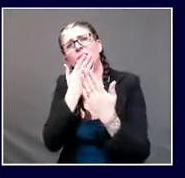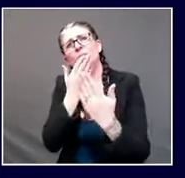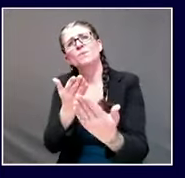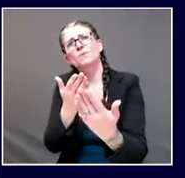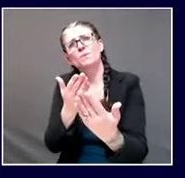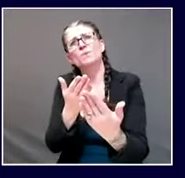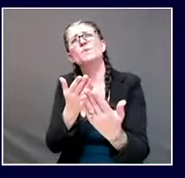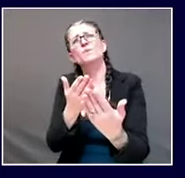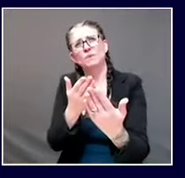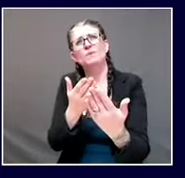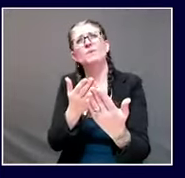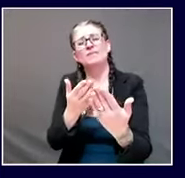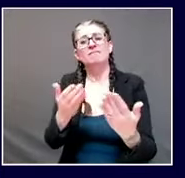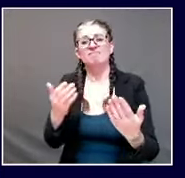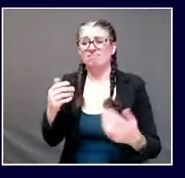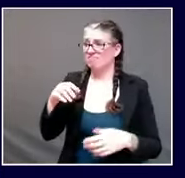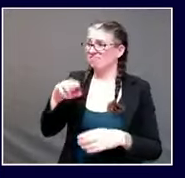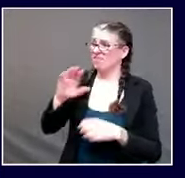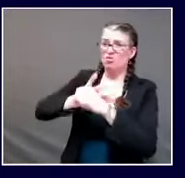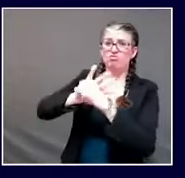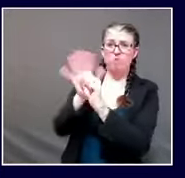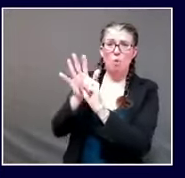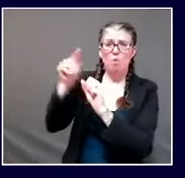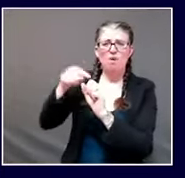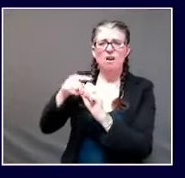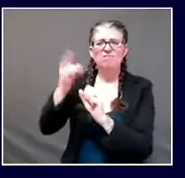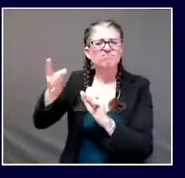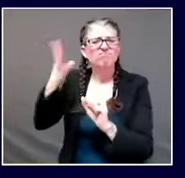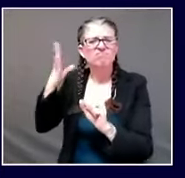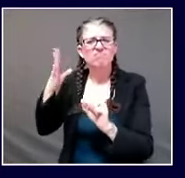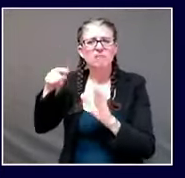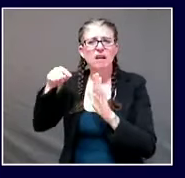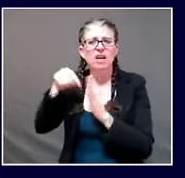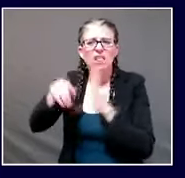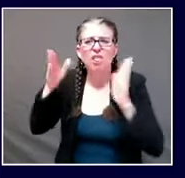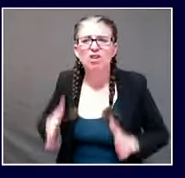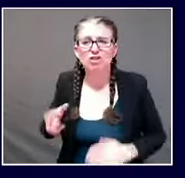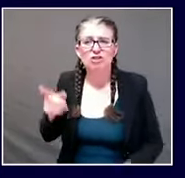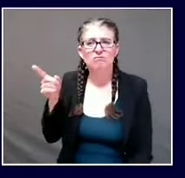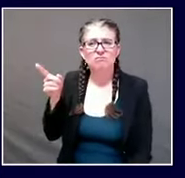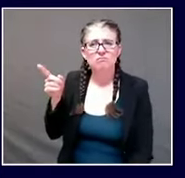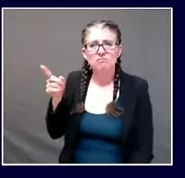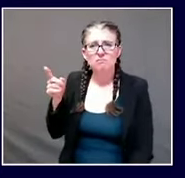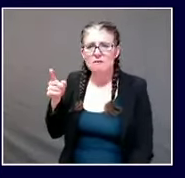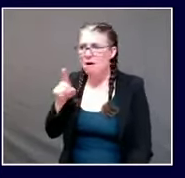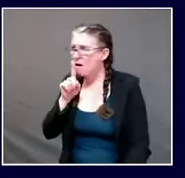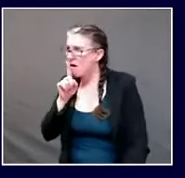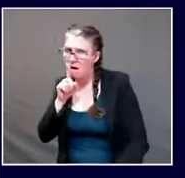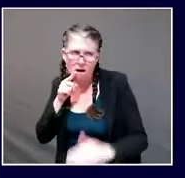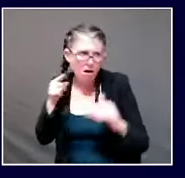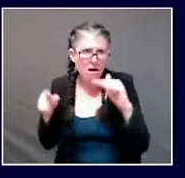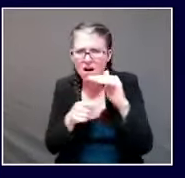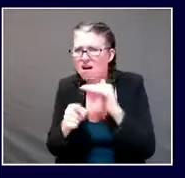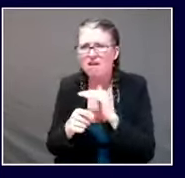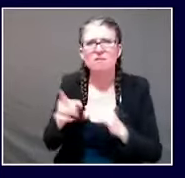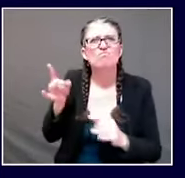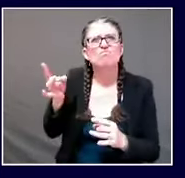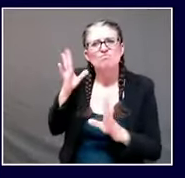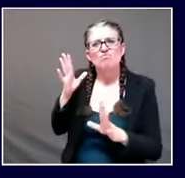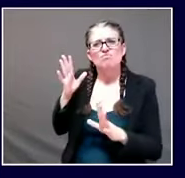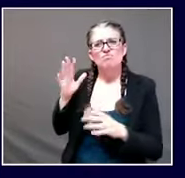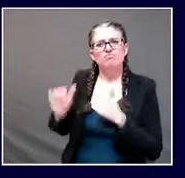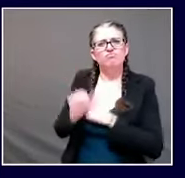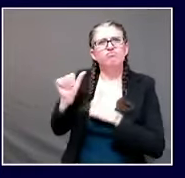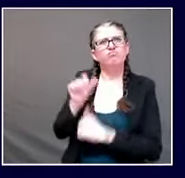maine who are caring for each other those businesses and shopkeepers and and supermarket checkout people and clerks and